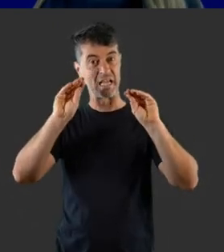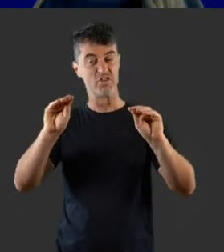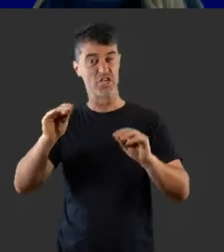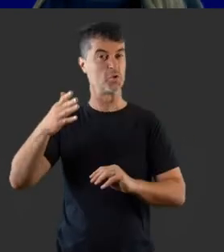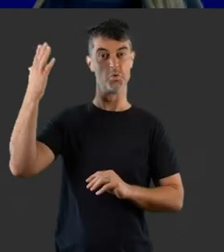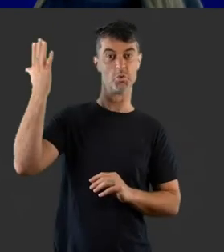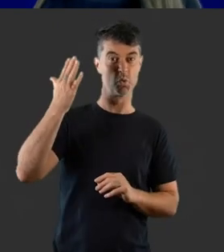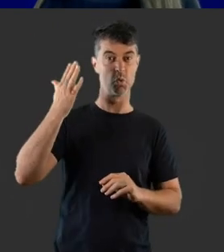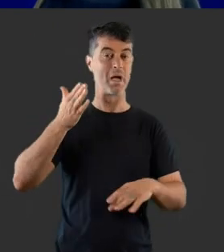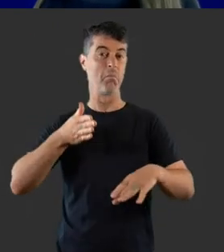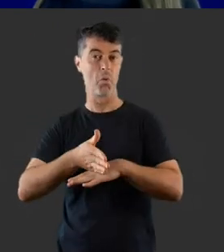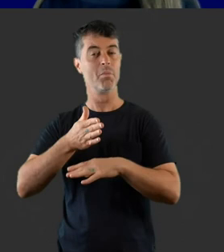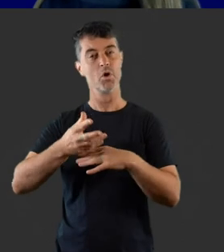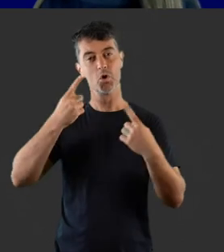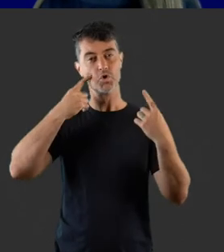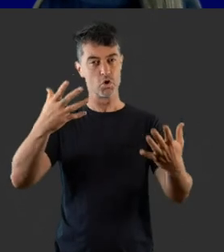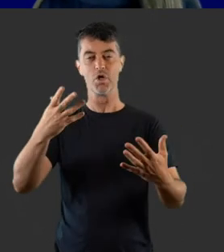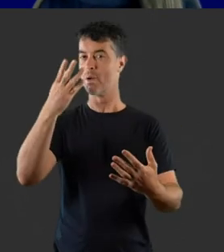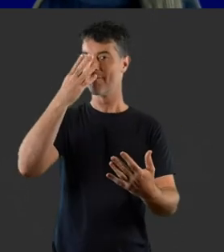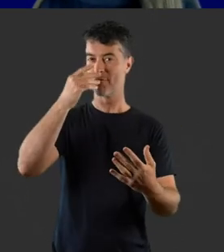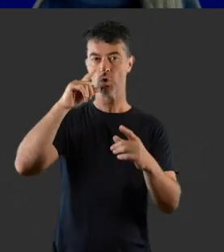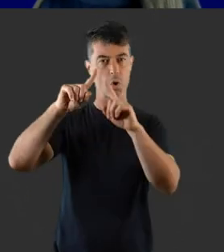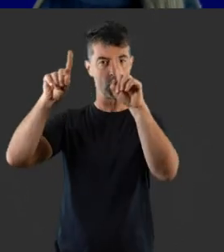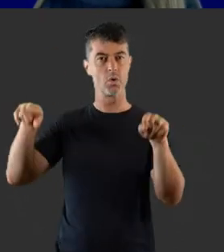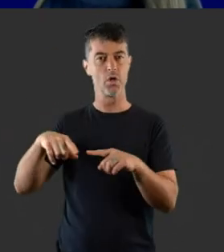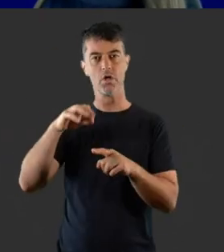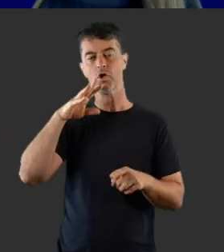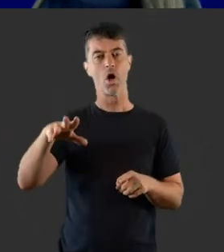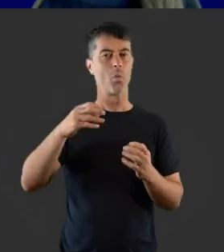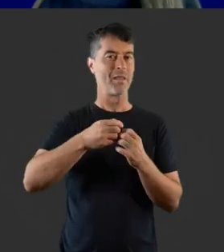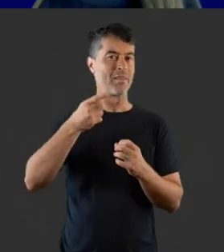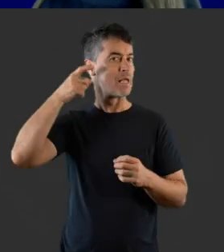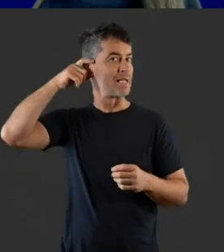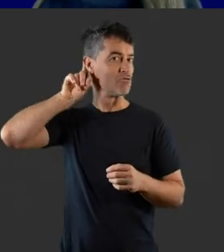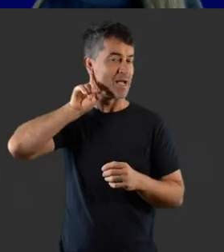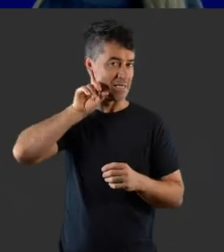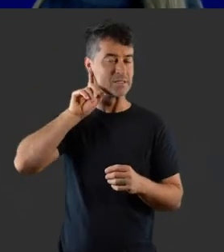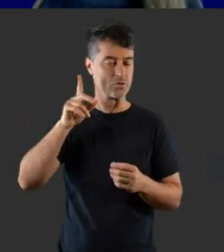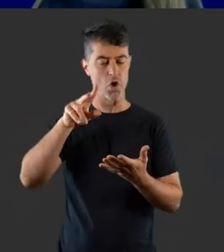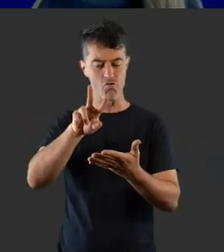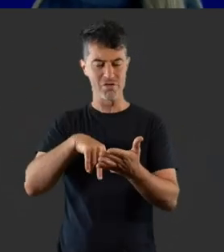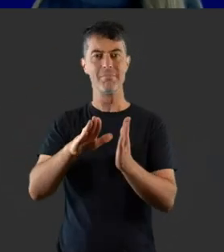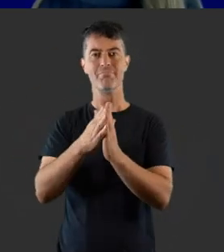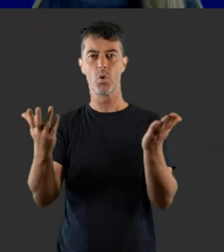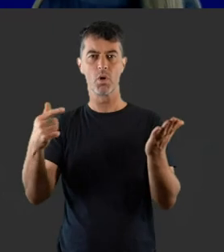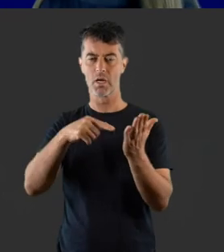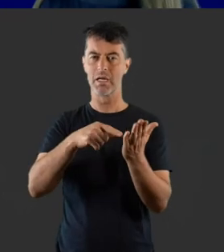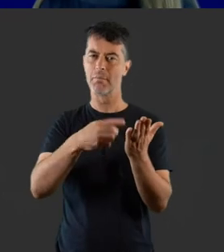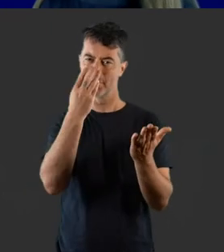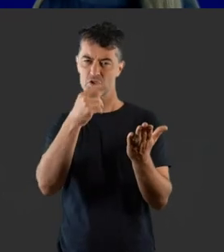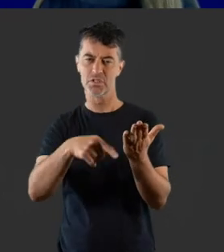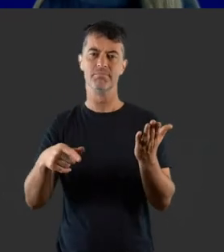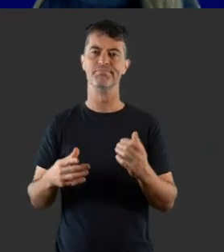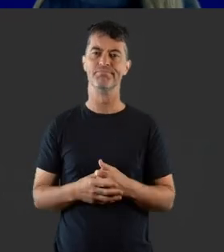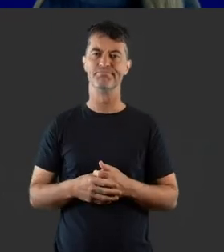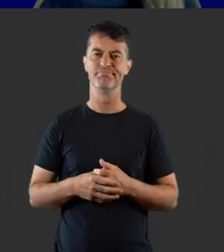This slide titled Education, School and Employment shows a photograph of a child with a hearing aid